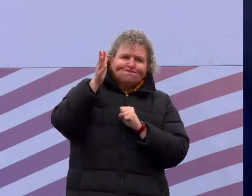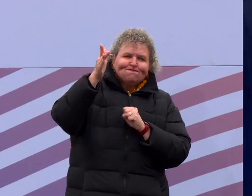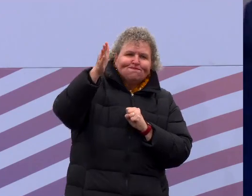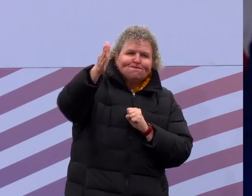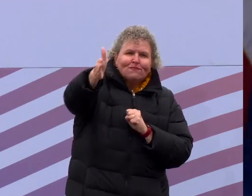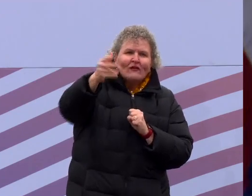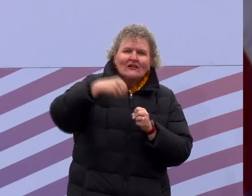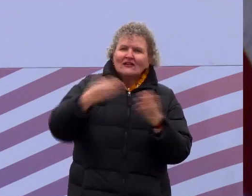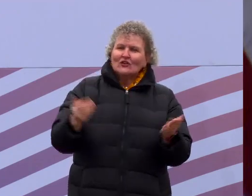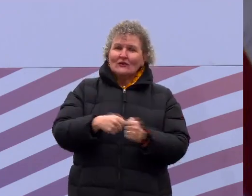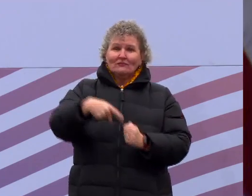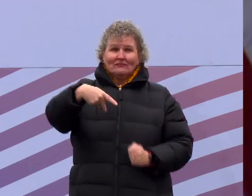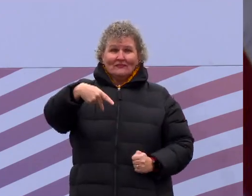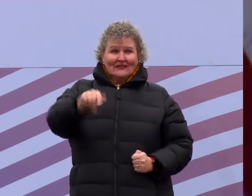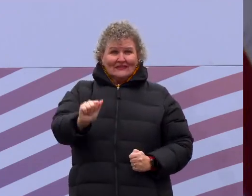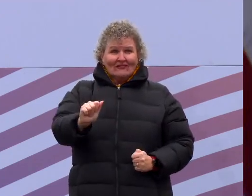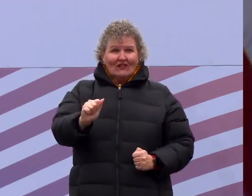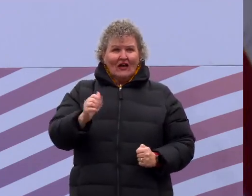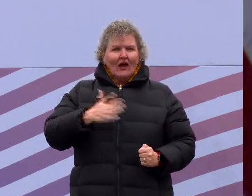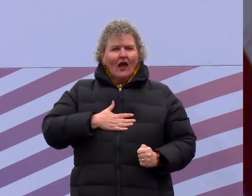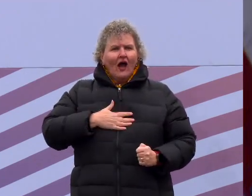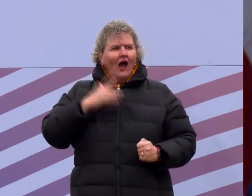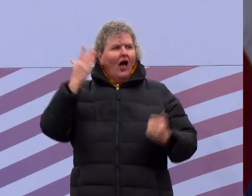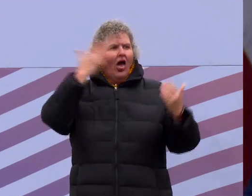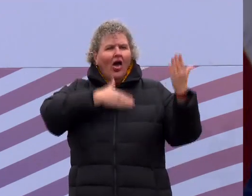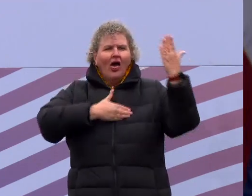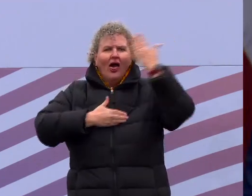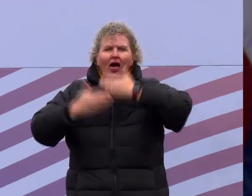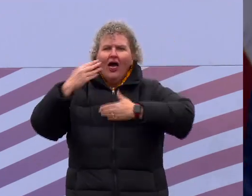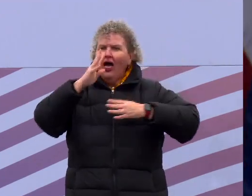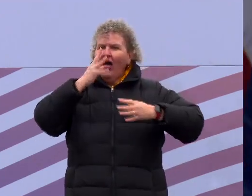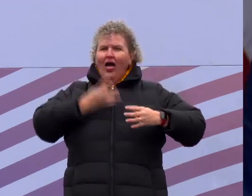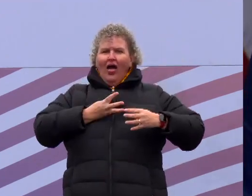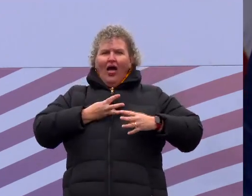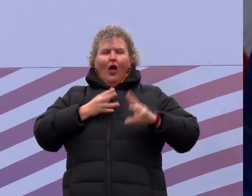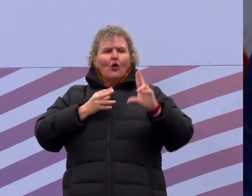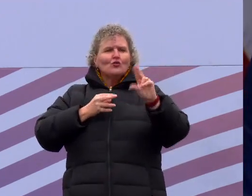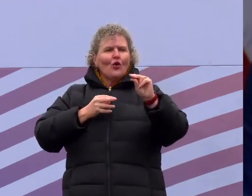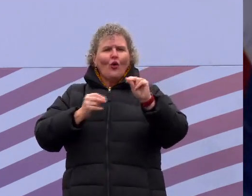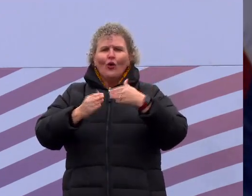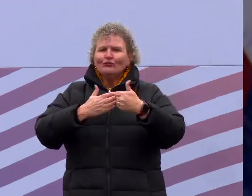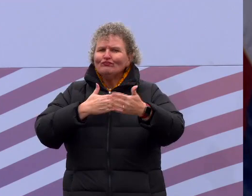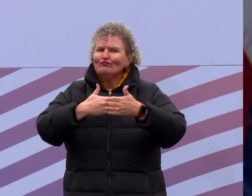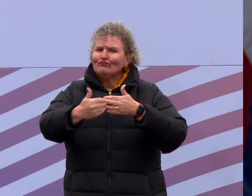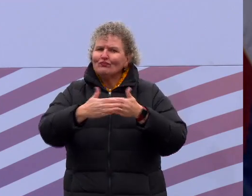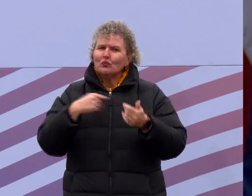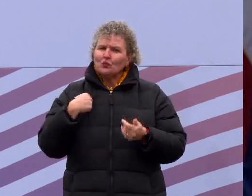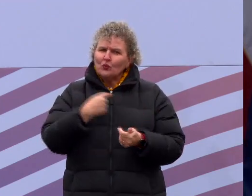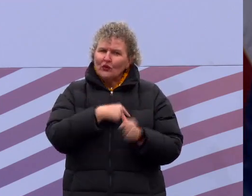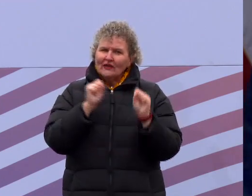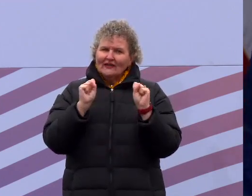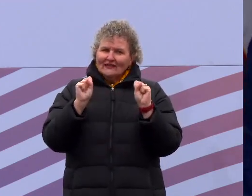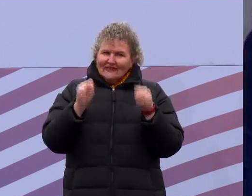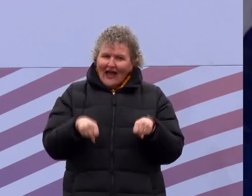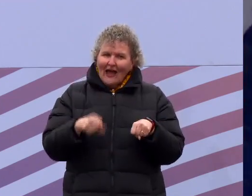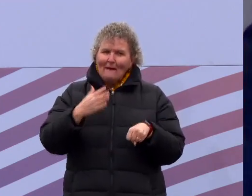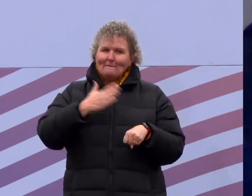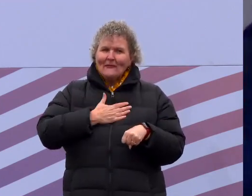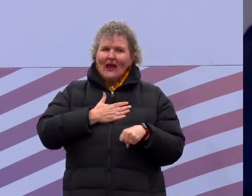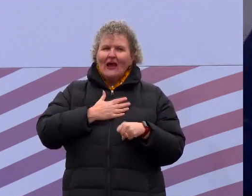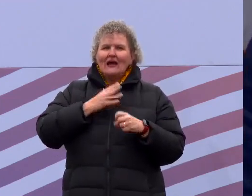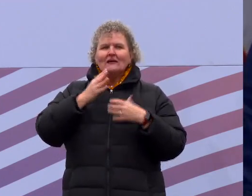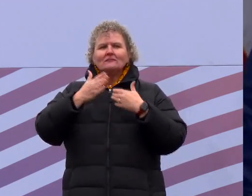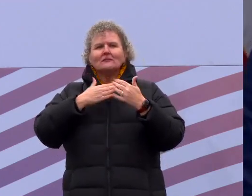feels unseen, unheard, or forgotten will have a voice for their concerns and aspirations, a